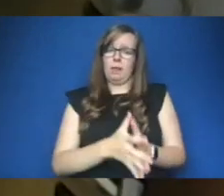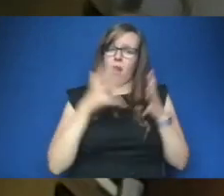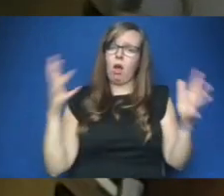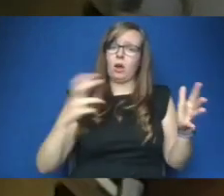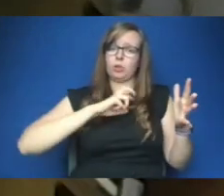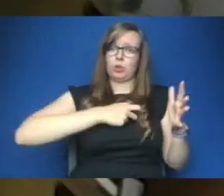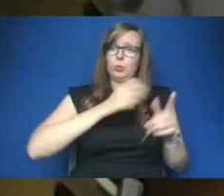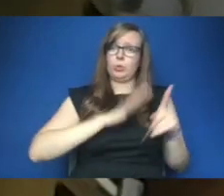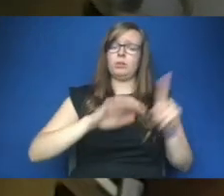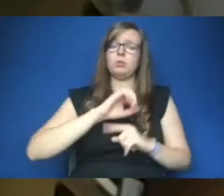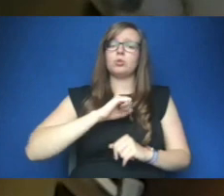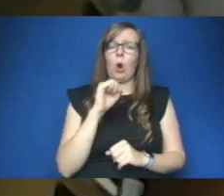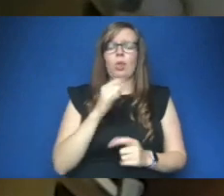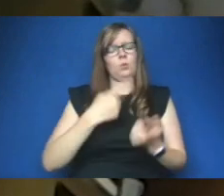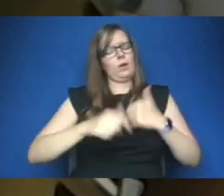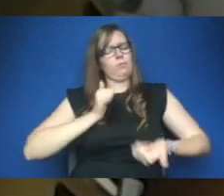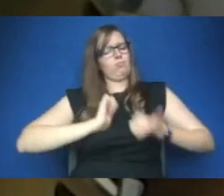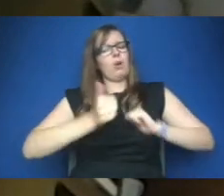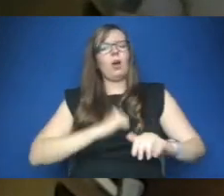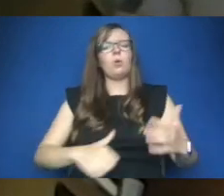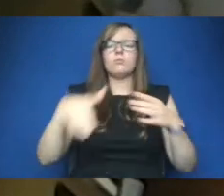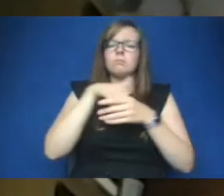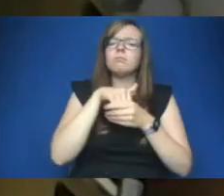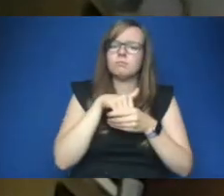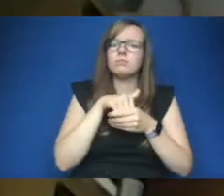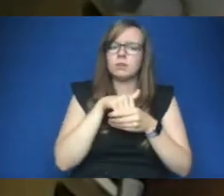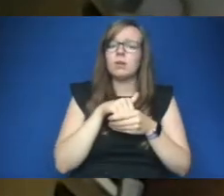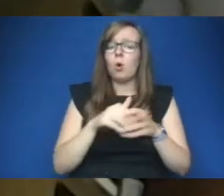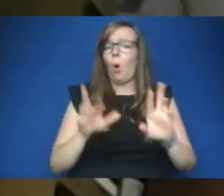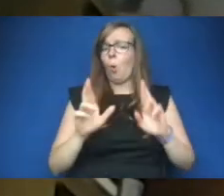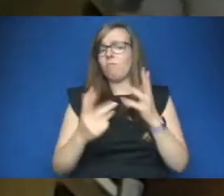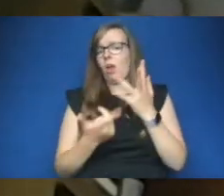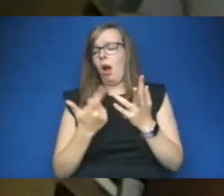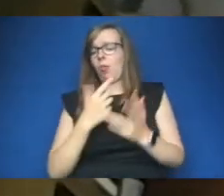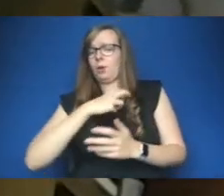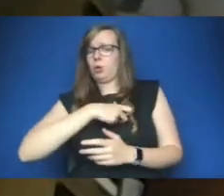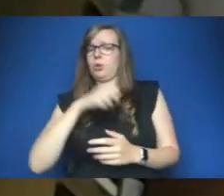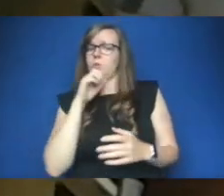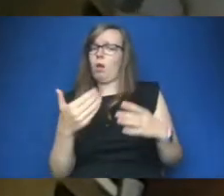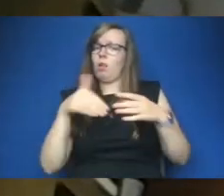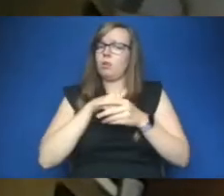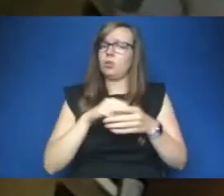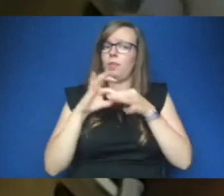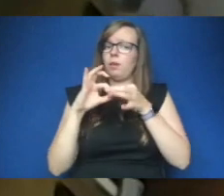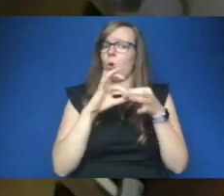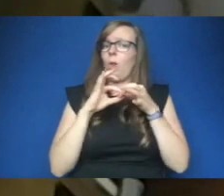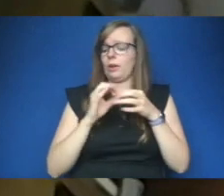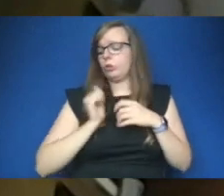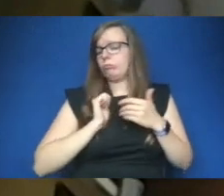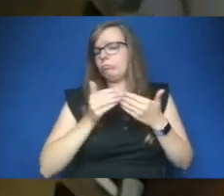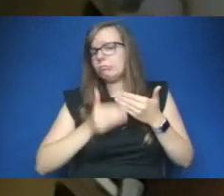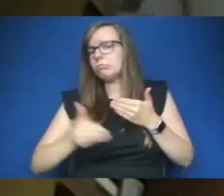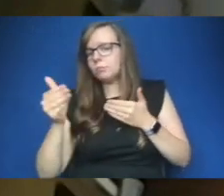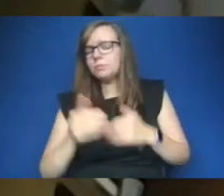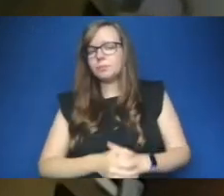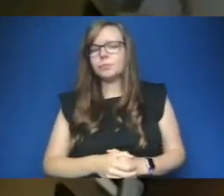be a part of that and hopefully uh other unions will join the coalition in the coming coming weeks in the past nearly